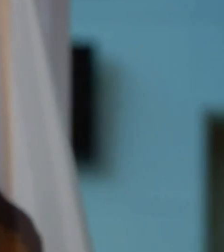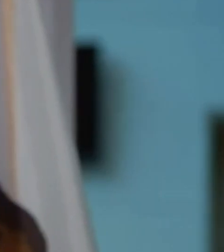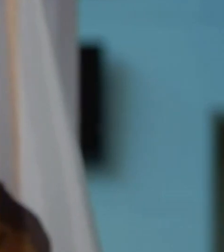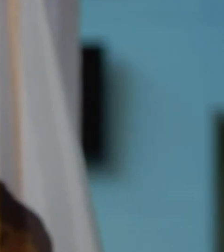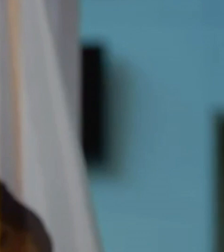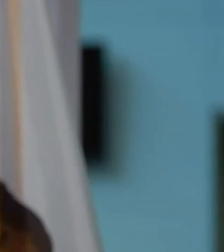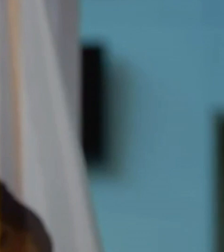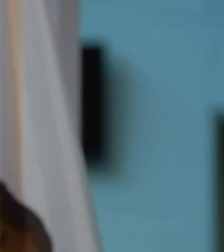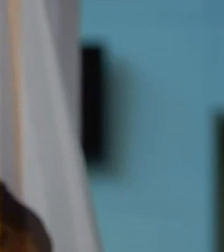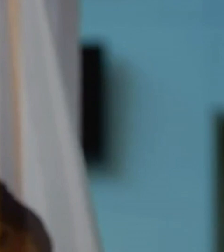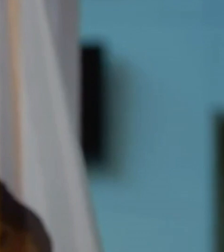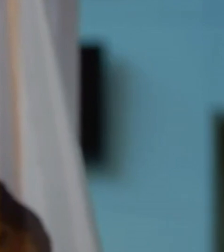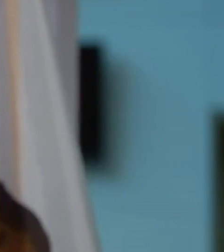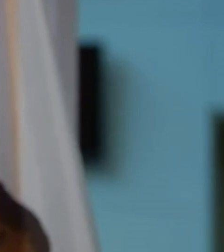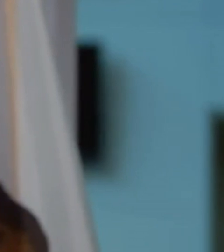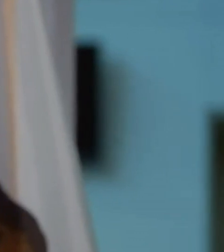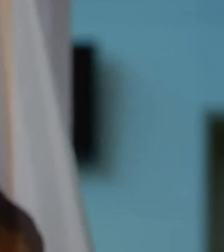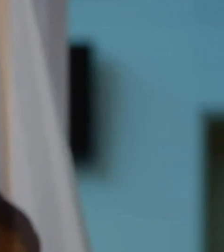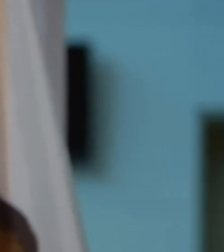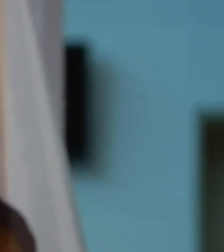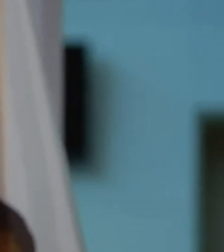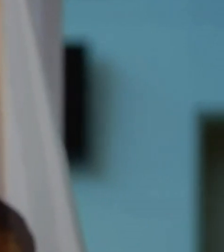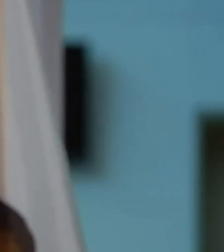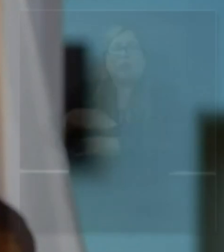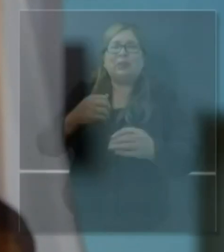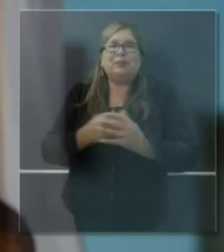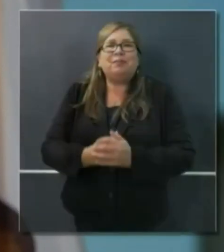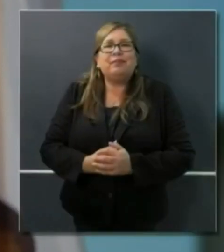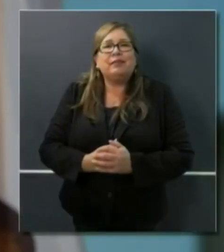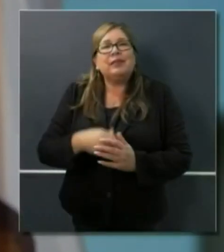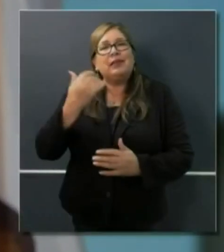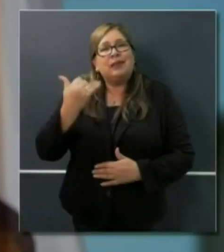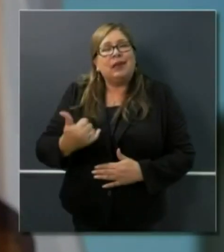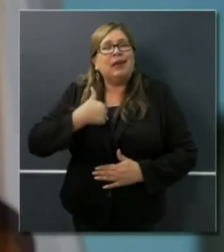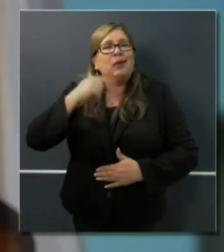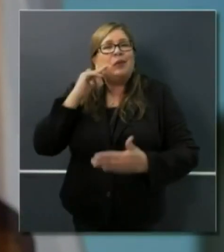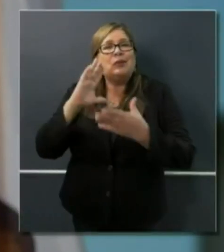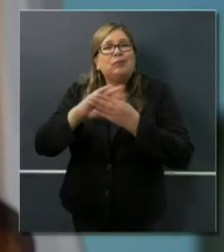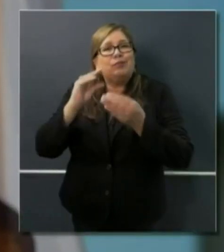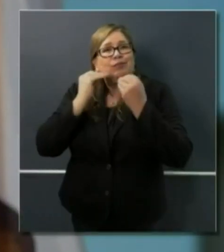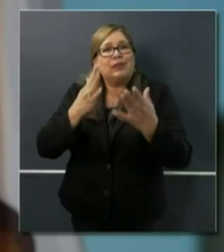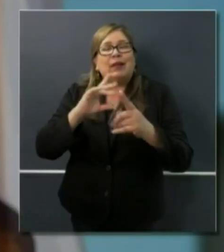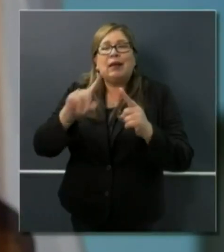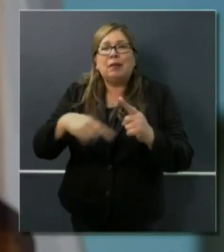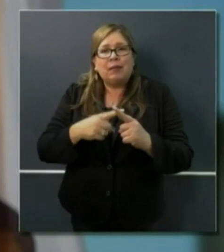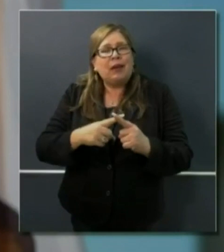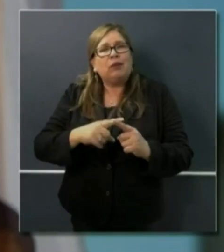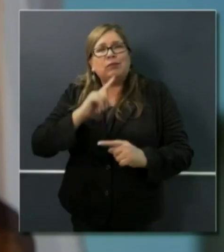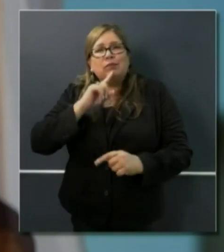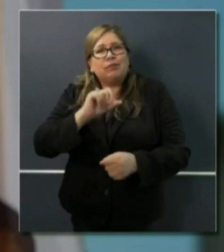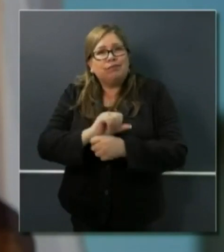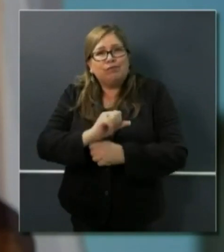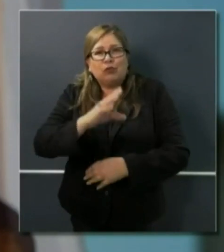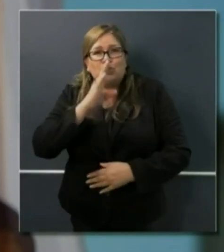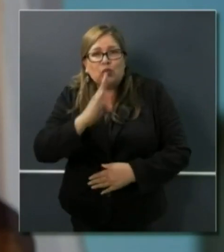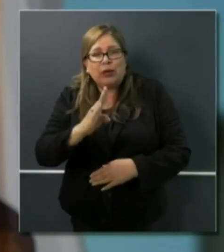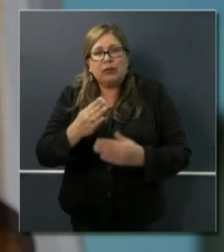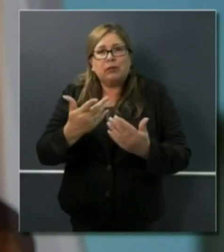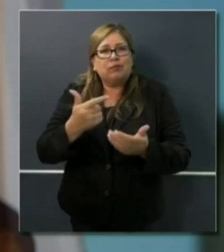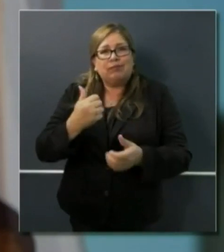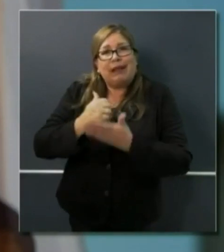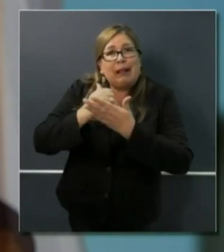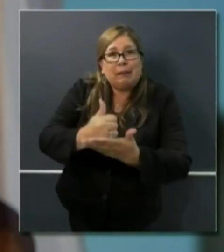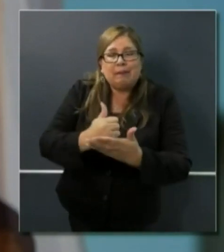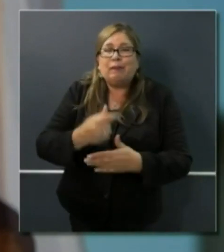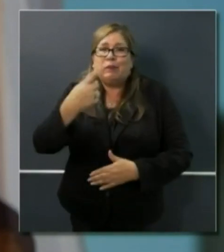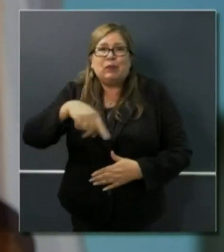Good afternoon. Today I want to talk a little bit about direct relief for those Californians that need it the most, the most vulnerable